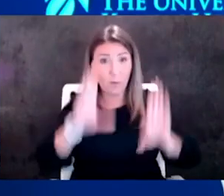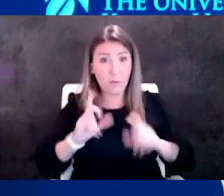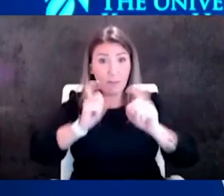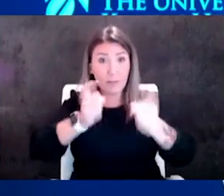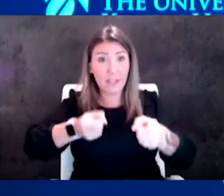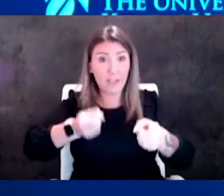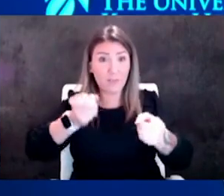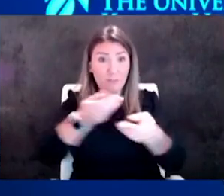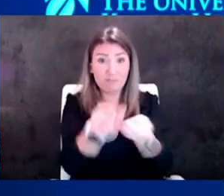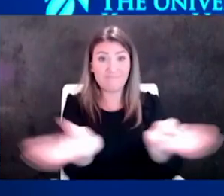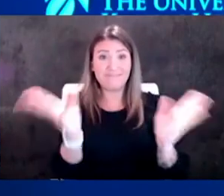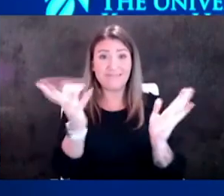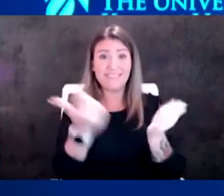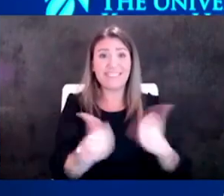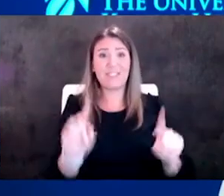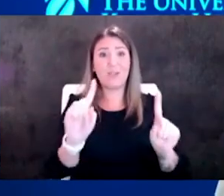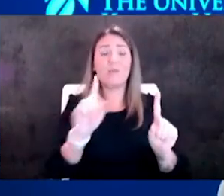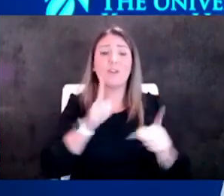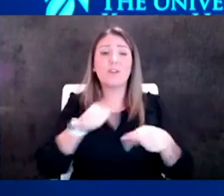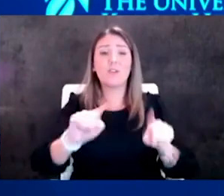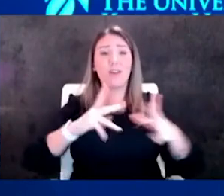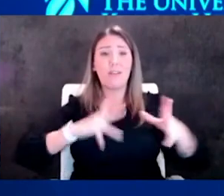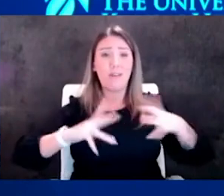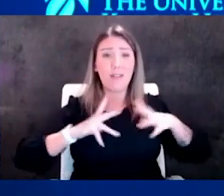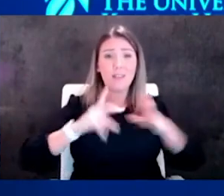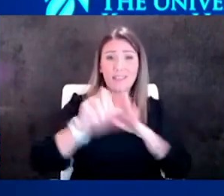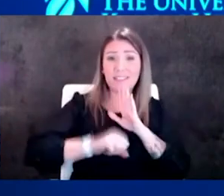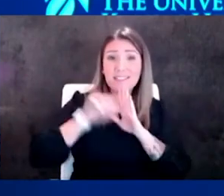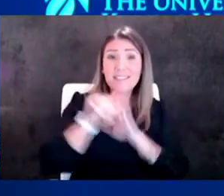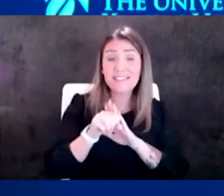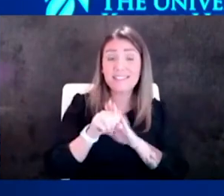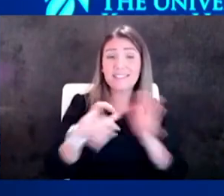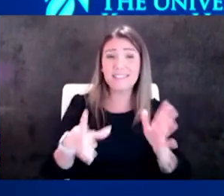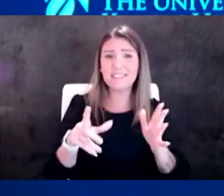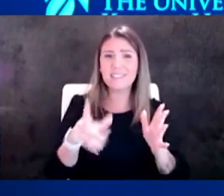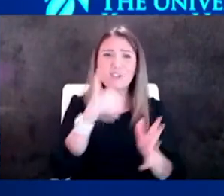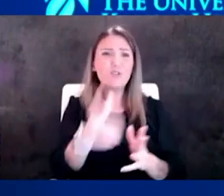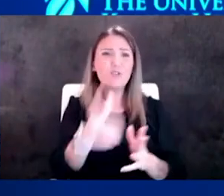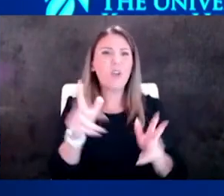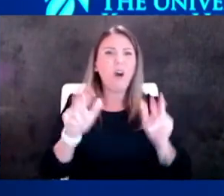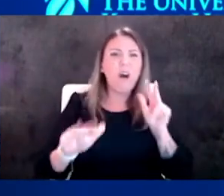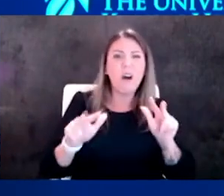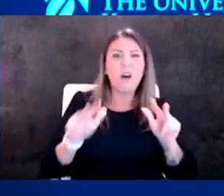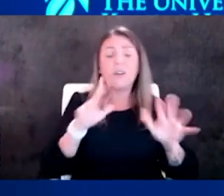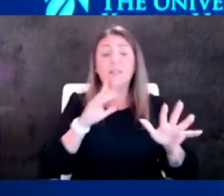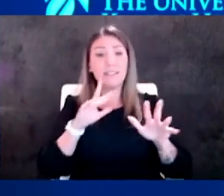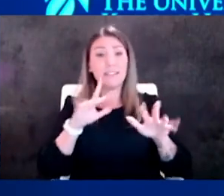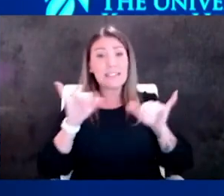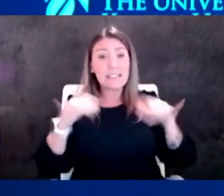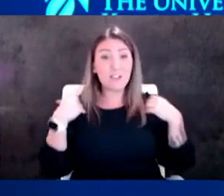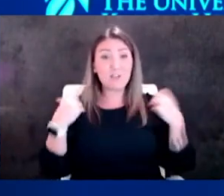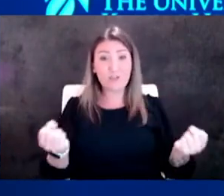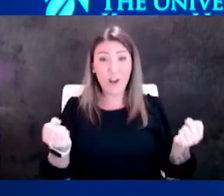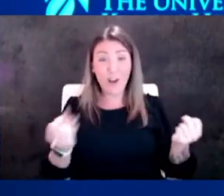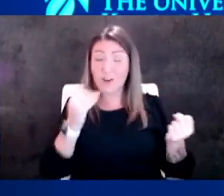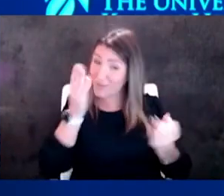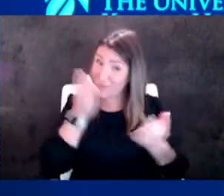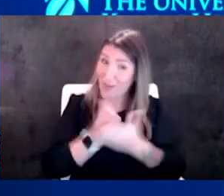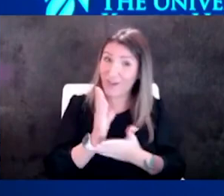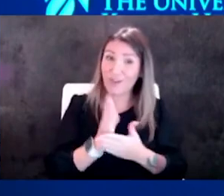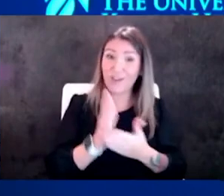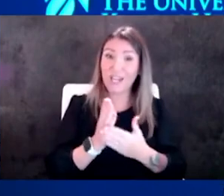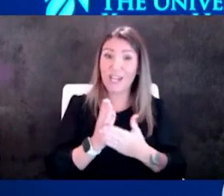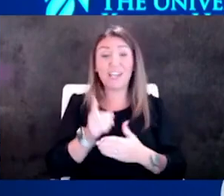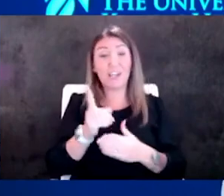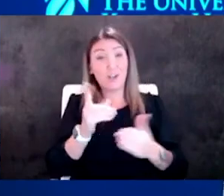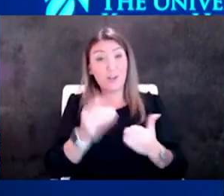anyone throughout this holiday season so don't don't don't stay strong it's going to be okay we got new hope on